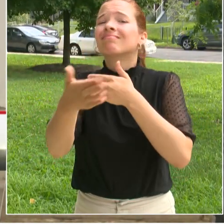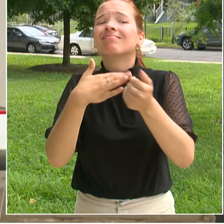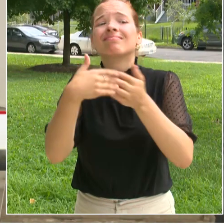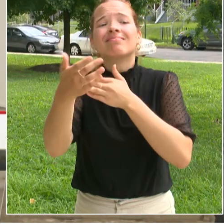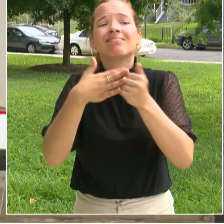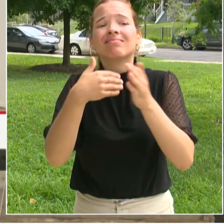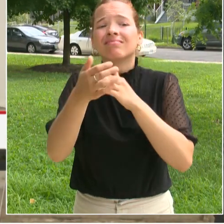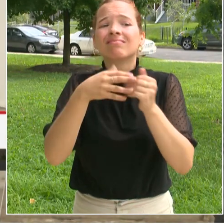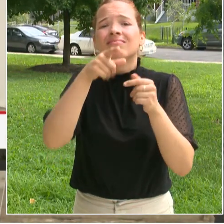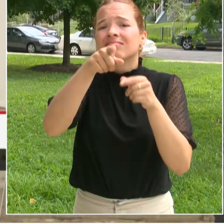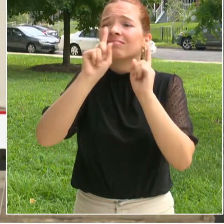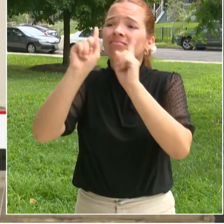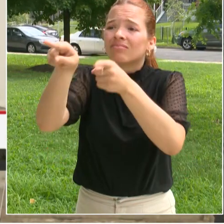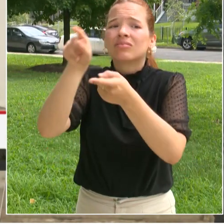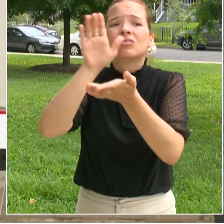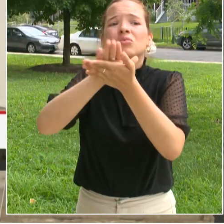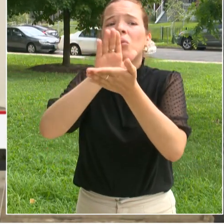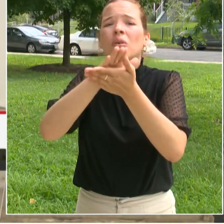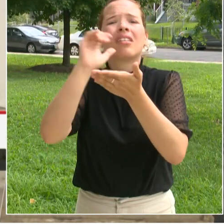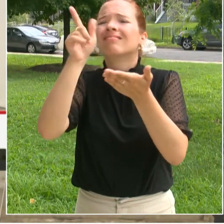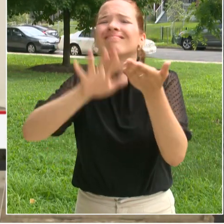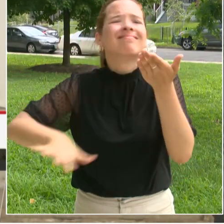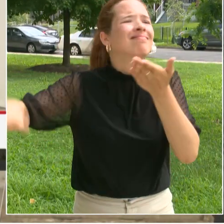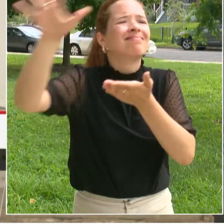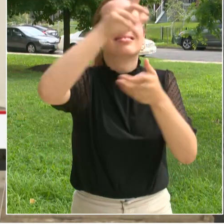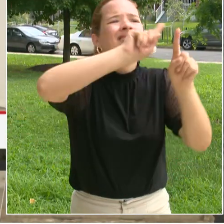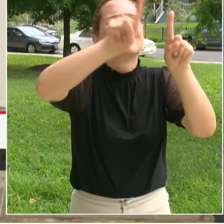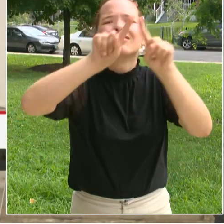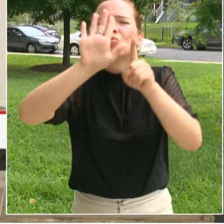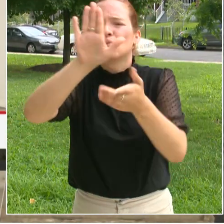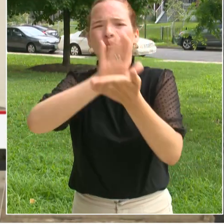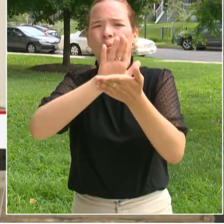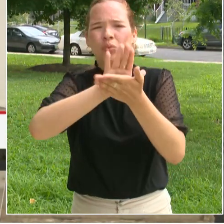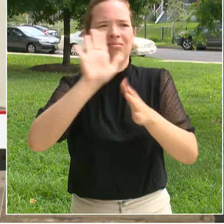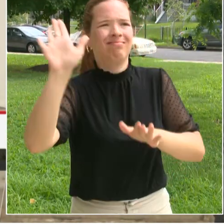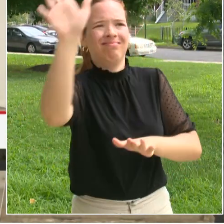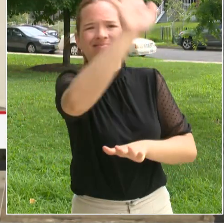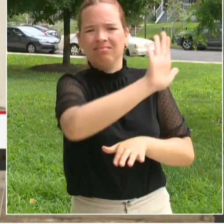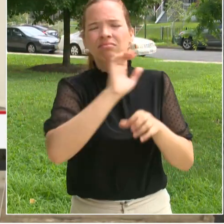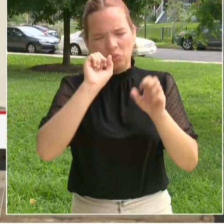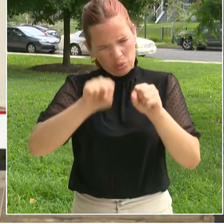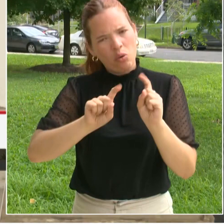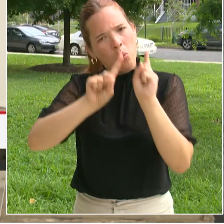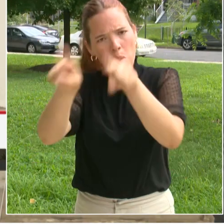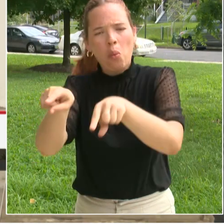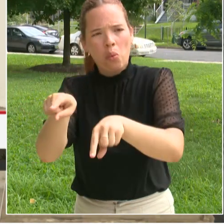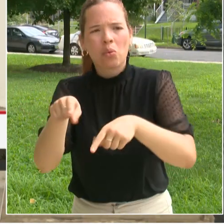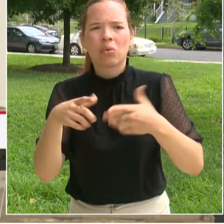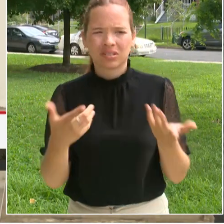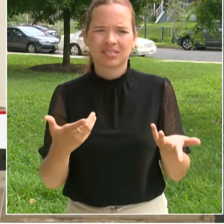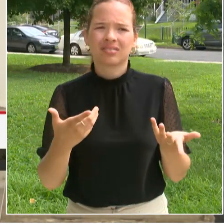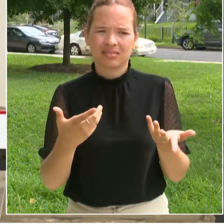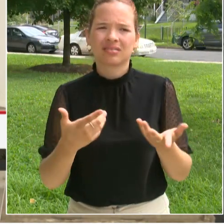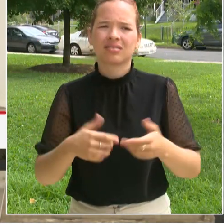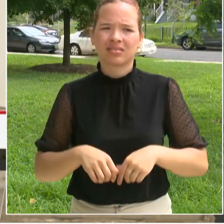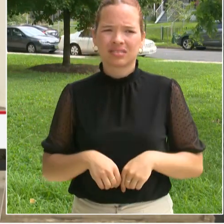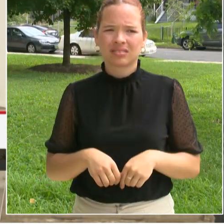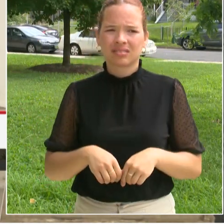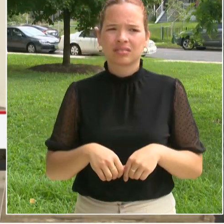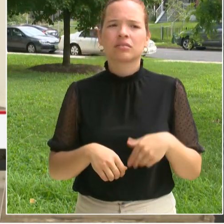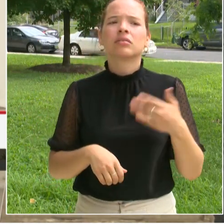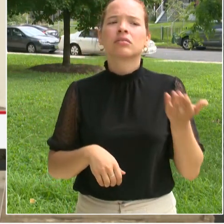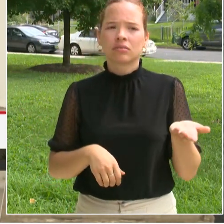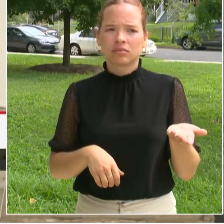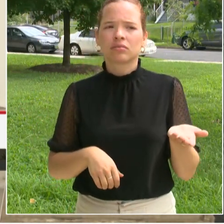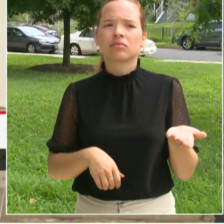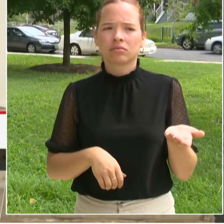community providers that DC Health has partnered with to make sure that there are mobile units that are going to be placed at different community centers